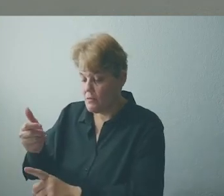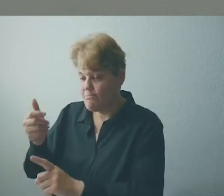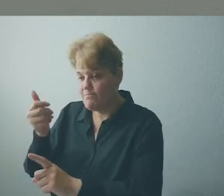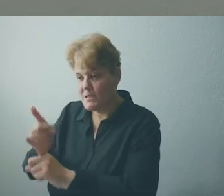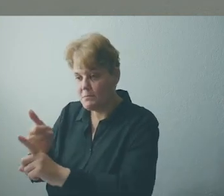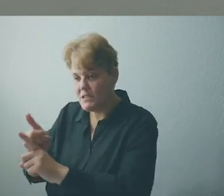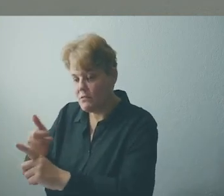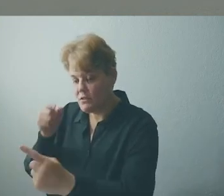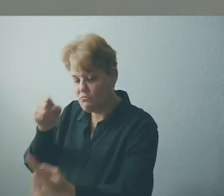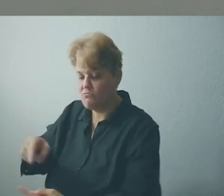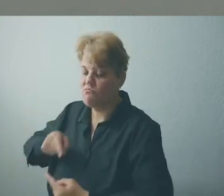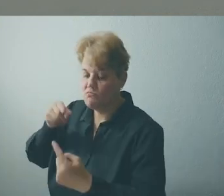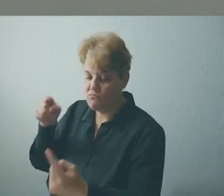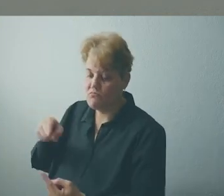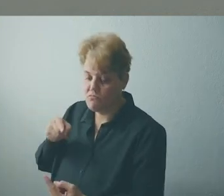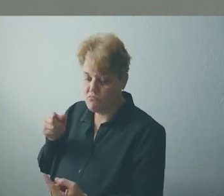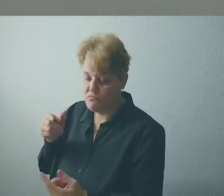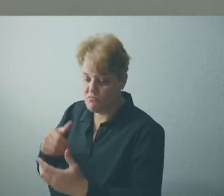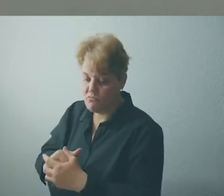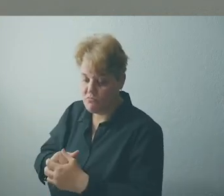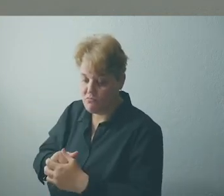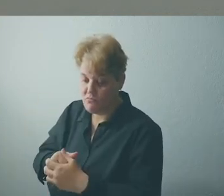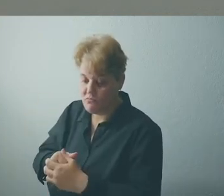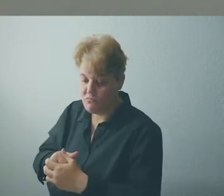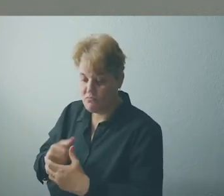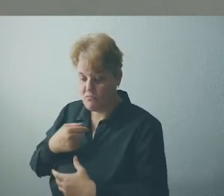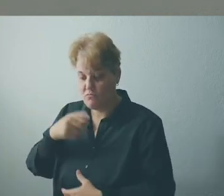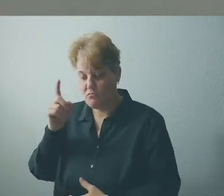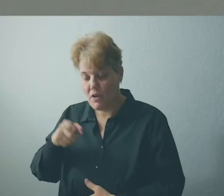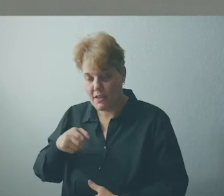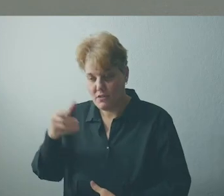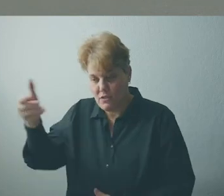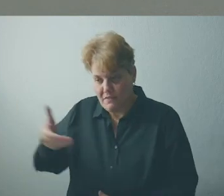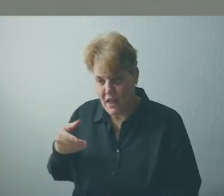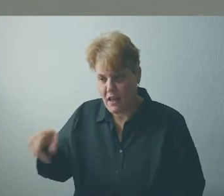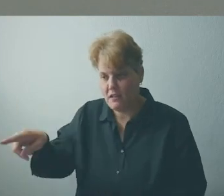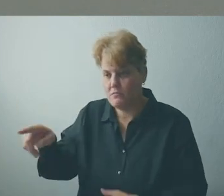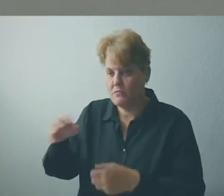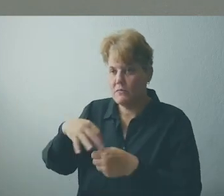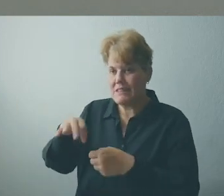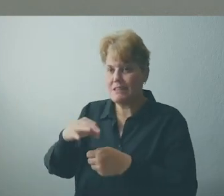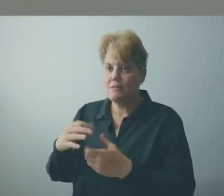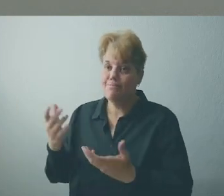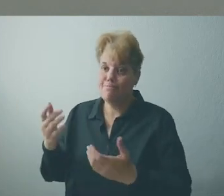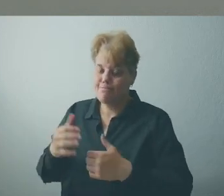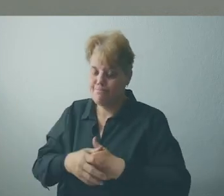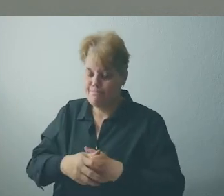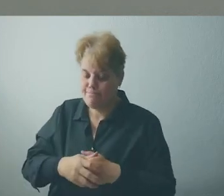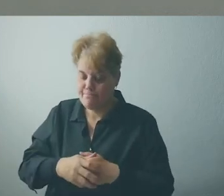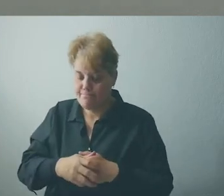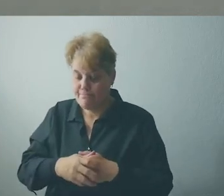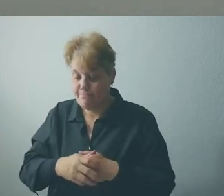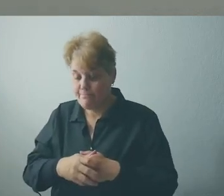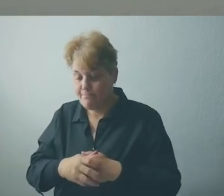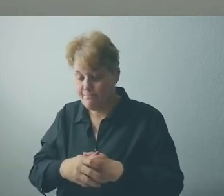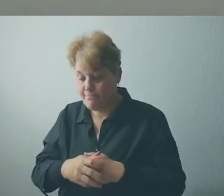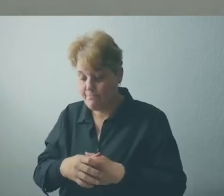truly listen to the person who votes differently than I do and see where their passion comes from.